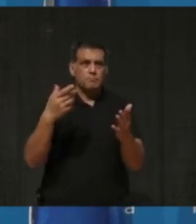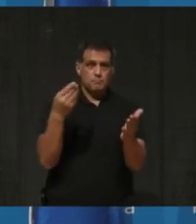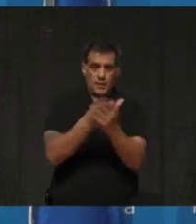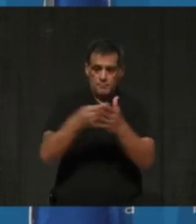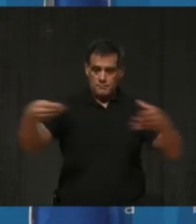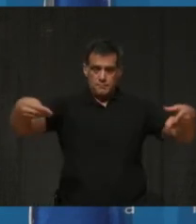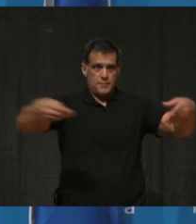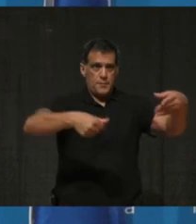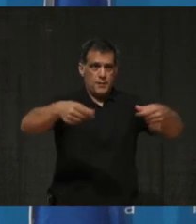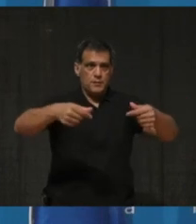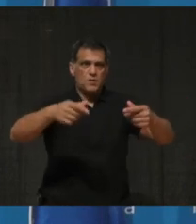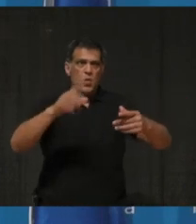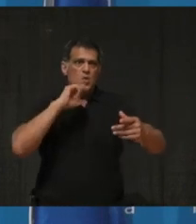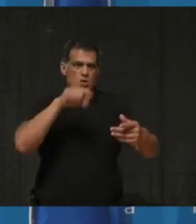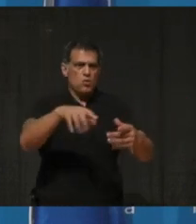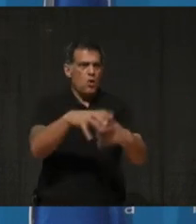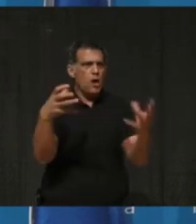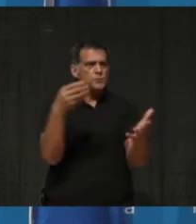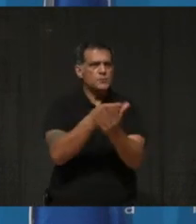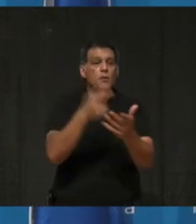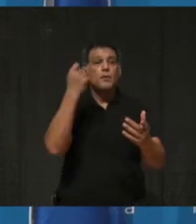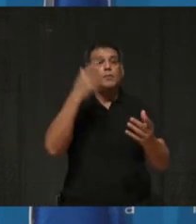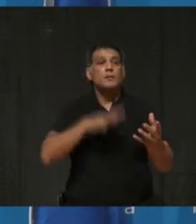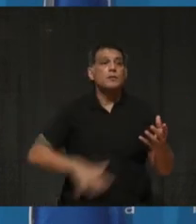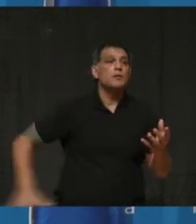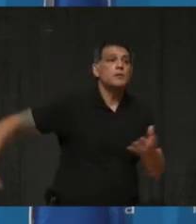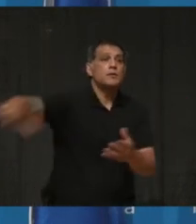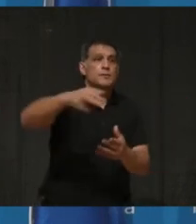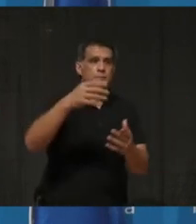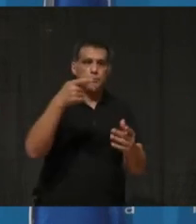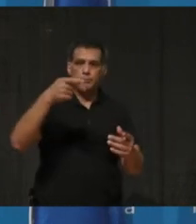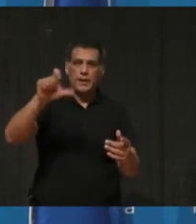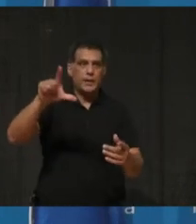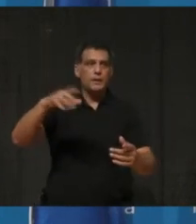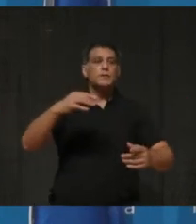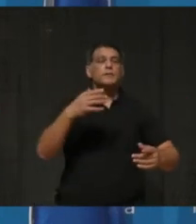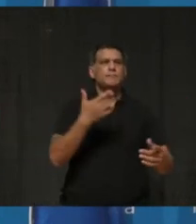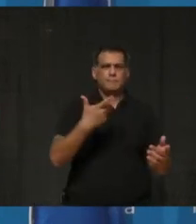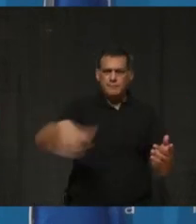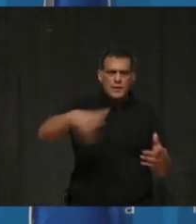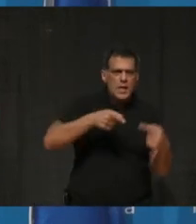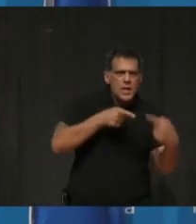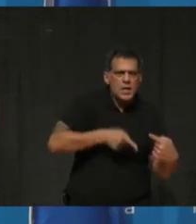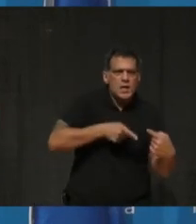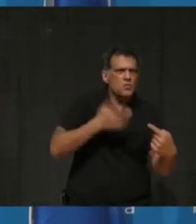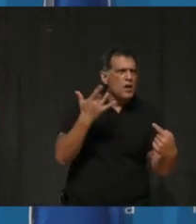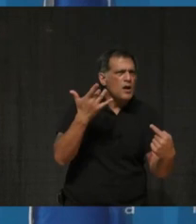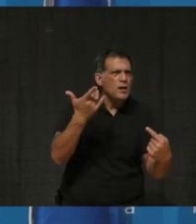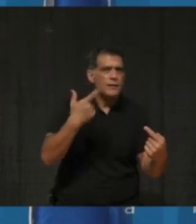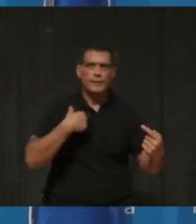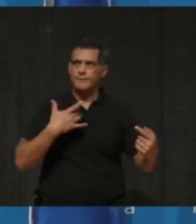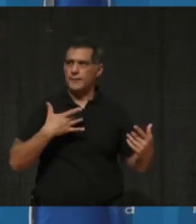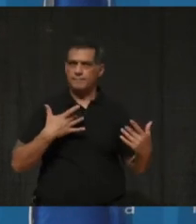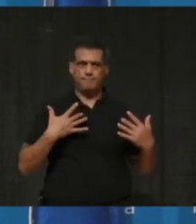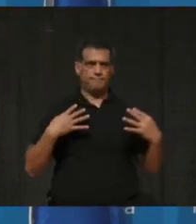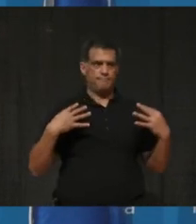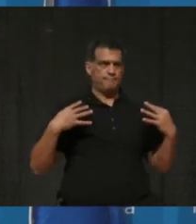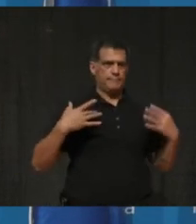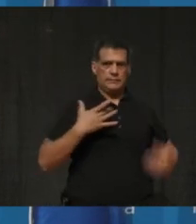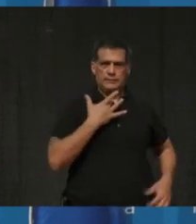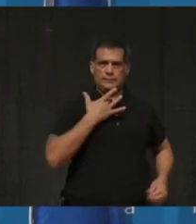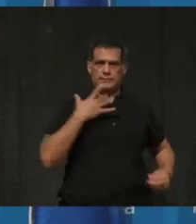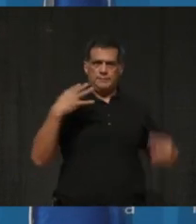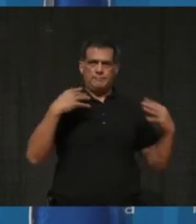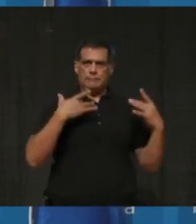just how much residents are struggling in Peel. And I want to know how you felt if you were even embarrassed to have a conversation taking place at the